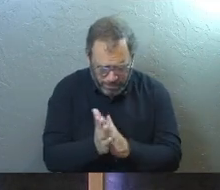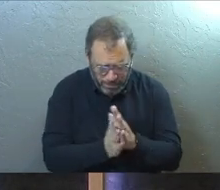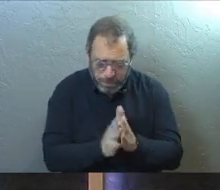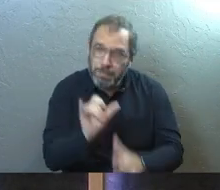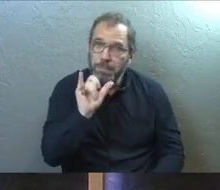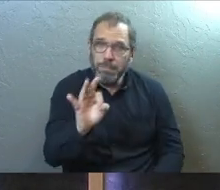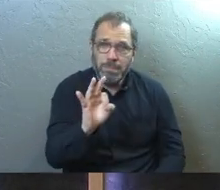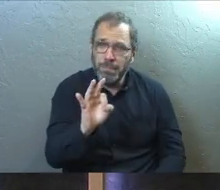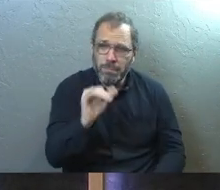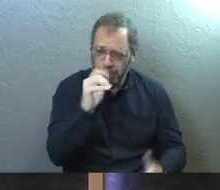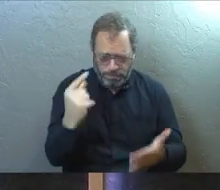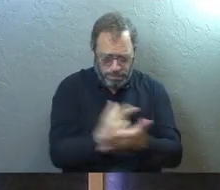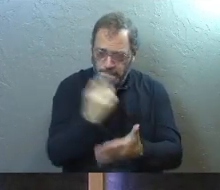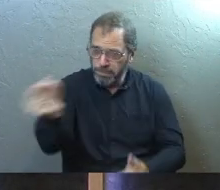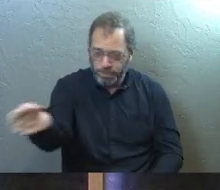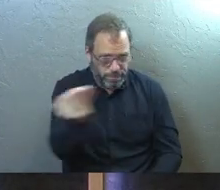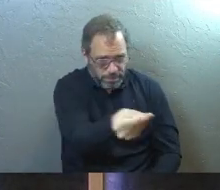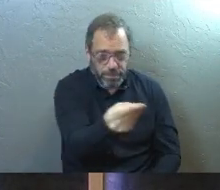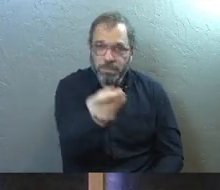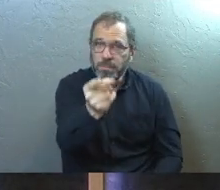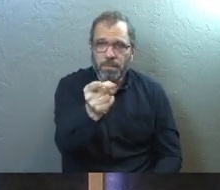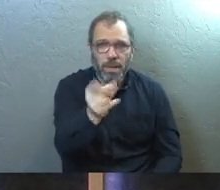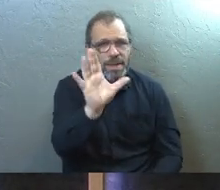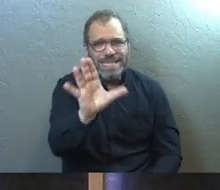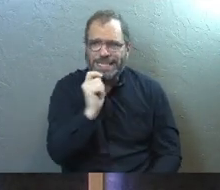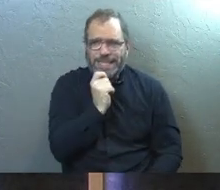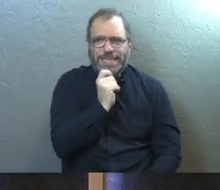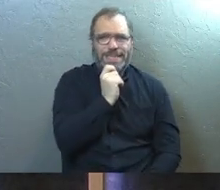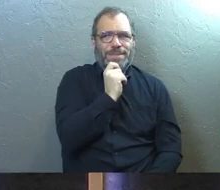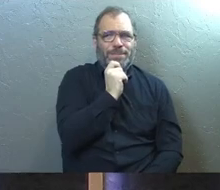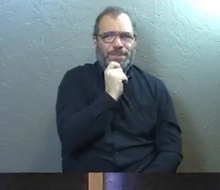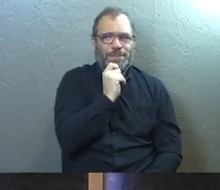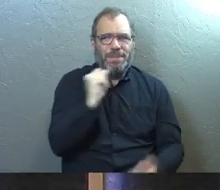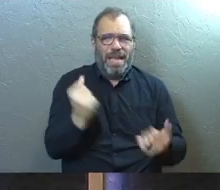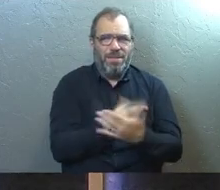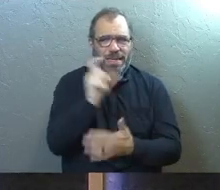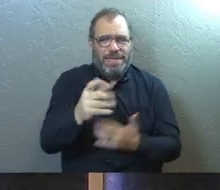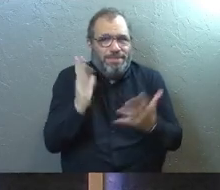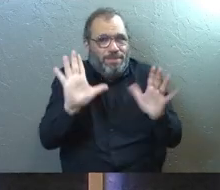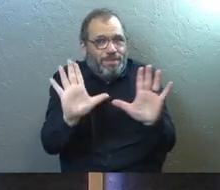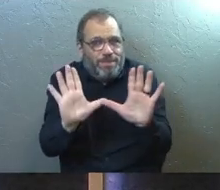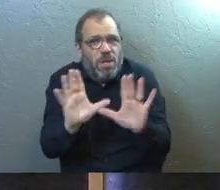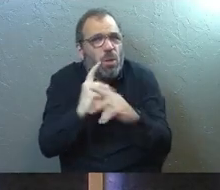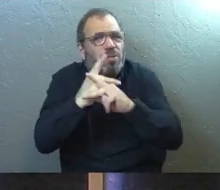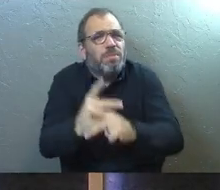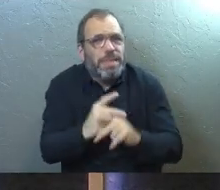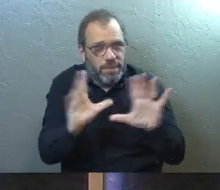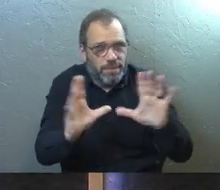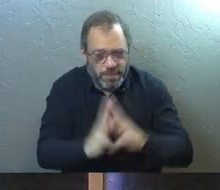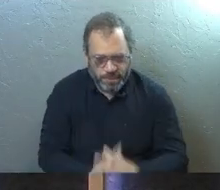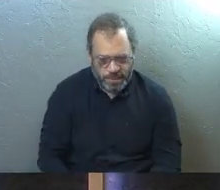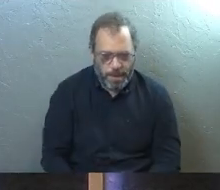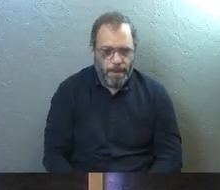If they're not bringing the gospel to you, you might not be getting everything that you need. So be careful.